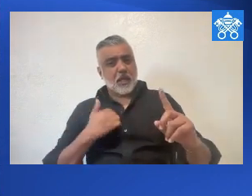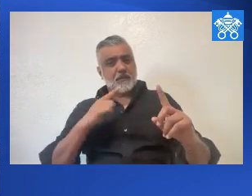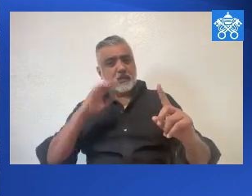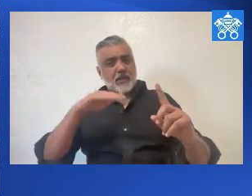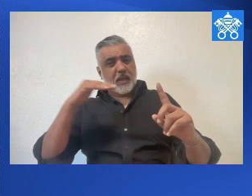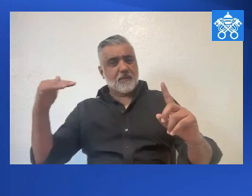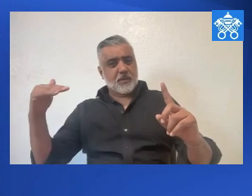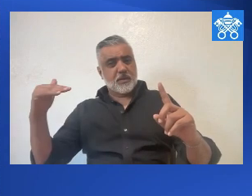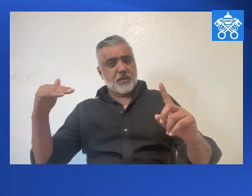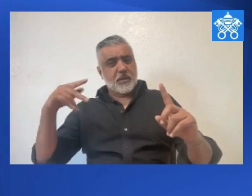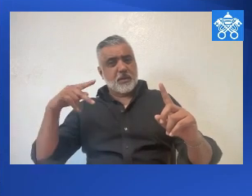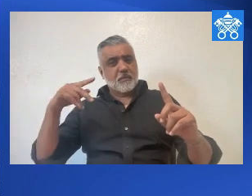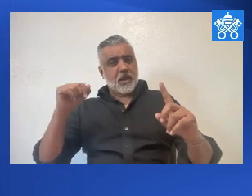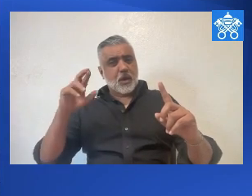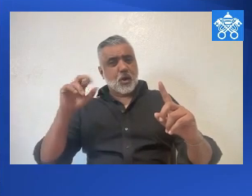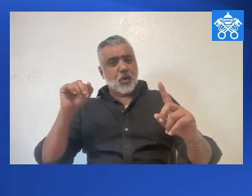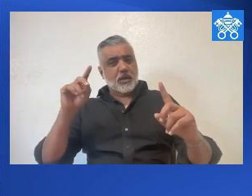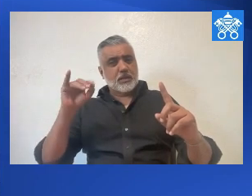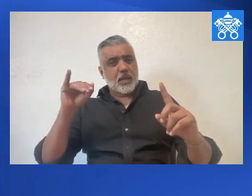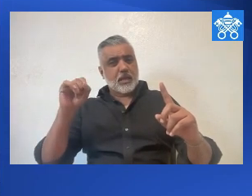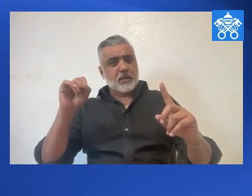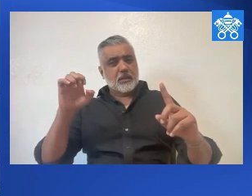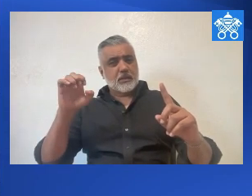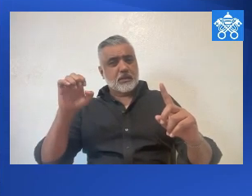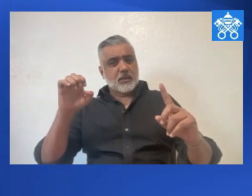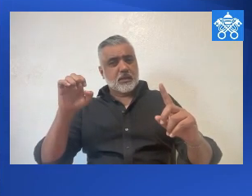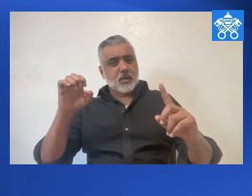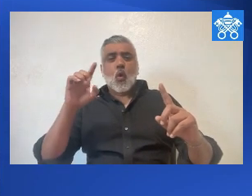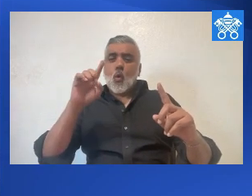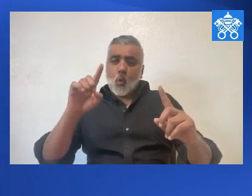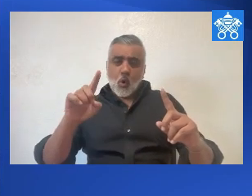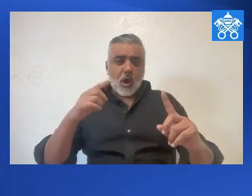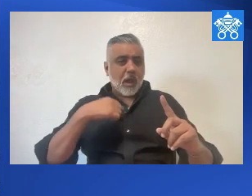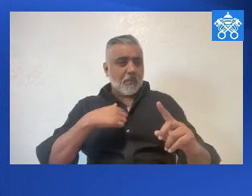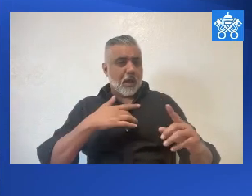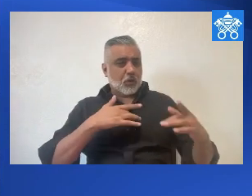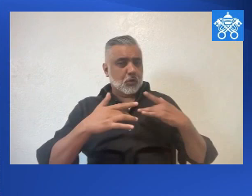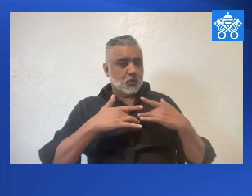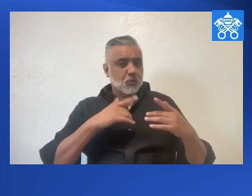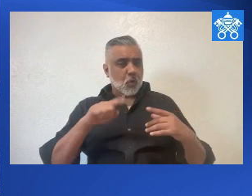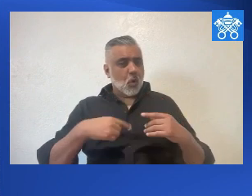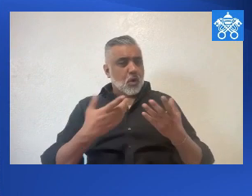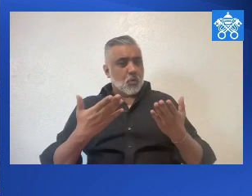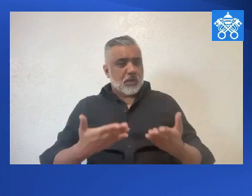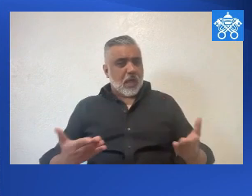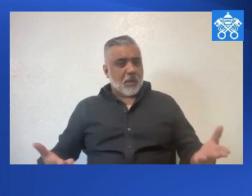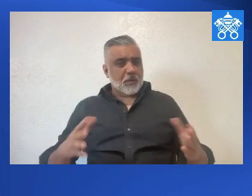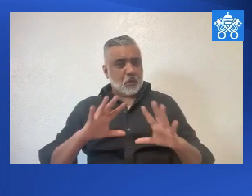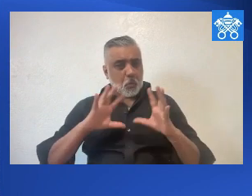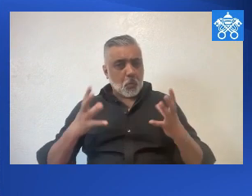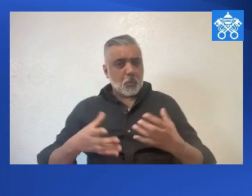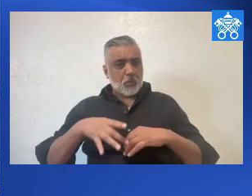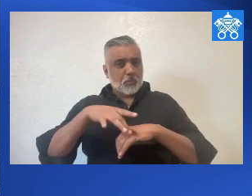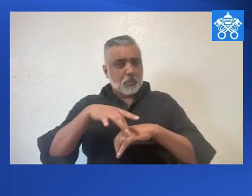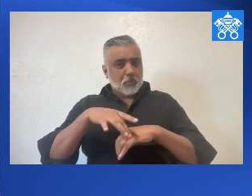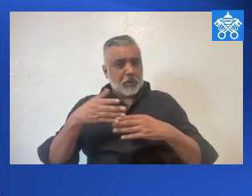That the purpose of my life is heaven, paradise? Or am I concerned only with things